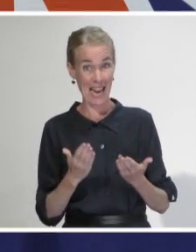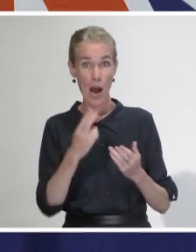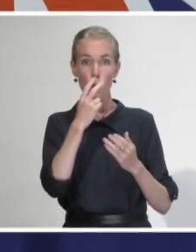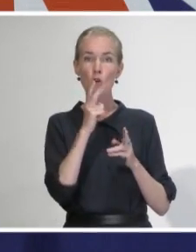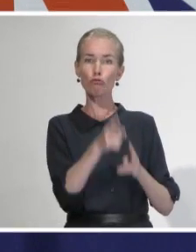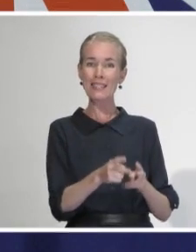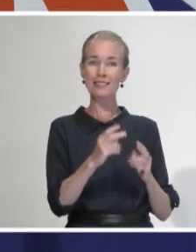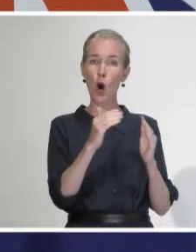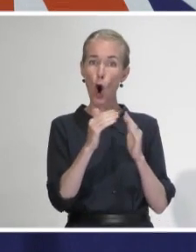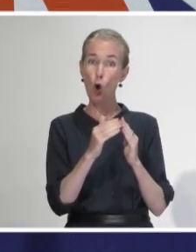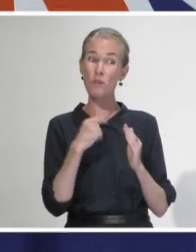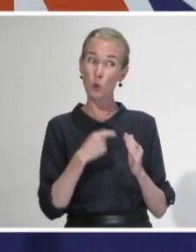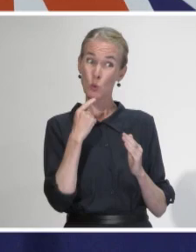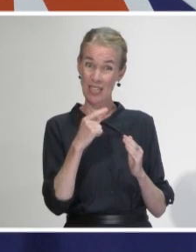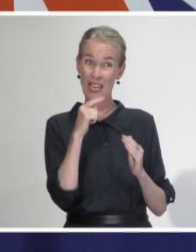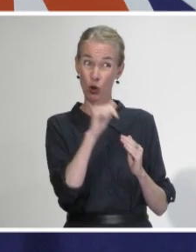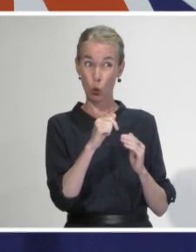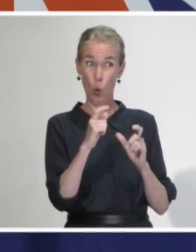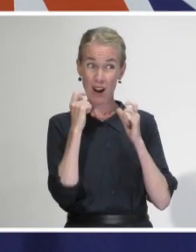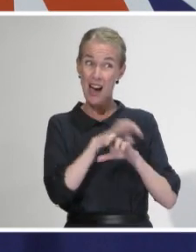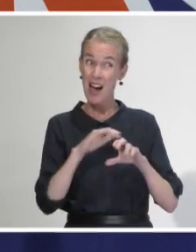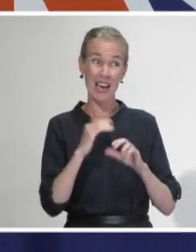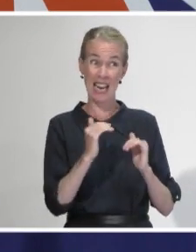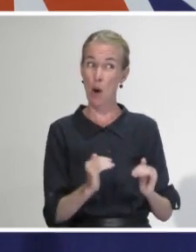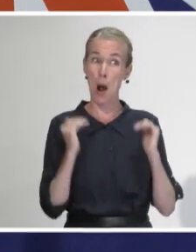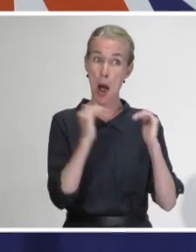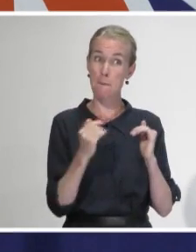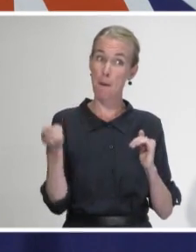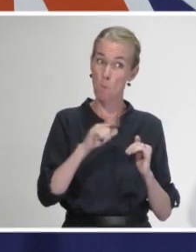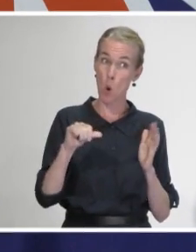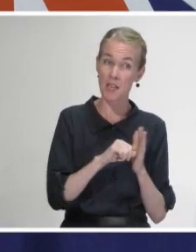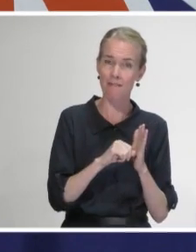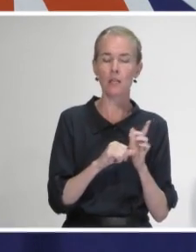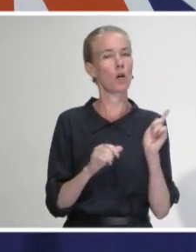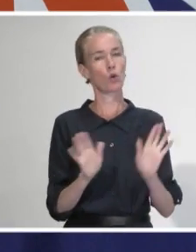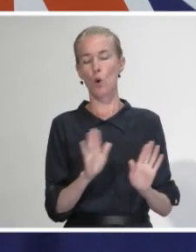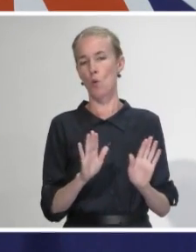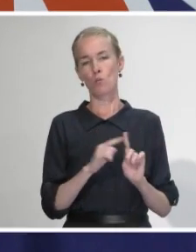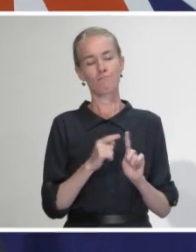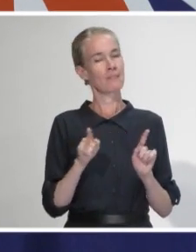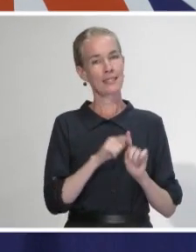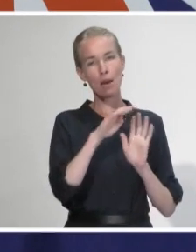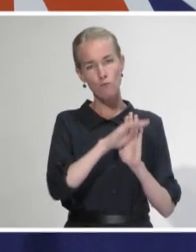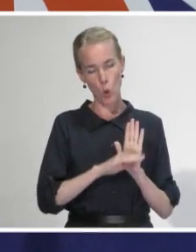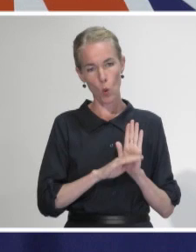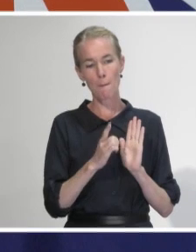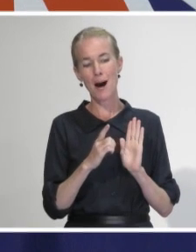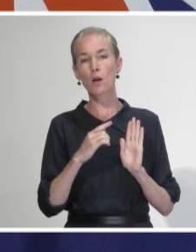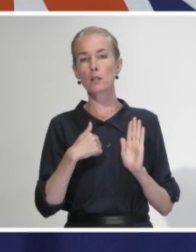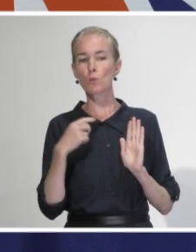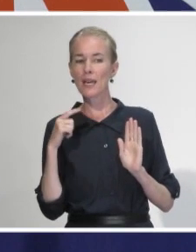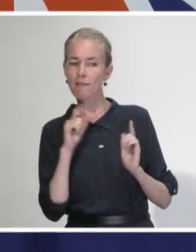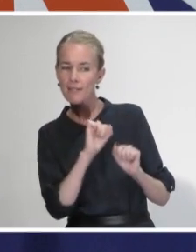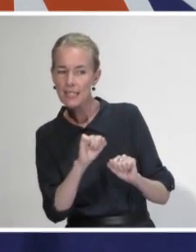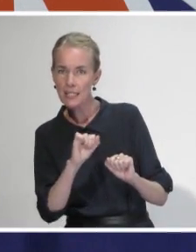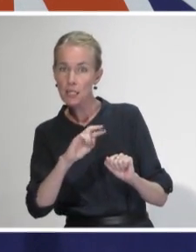the appropriate use of it, and I guess the advice is to make sure it is being used appropriately as part of the range